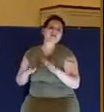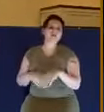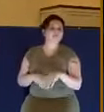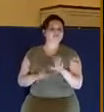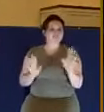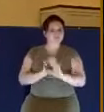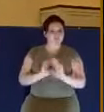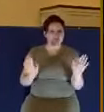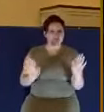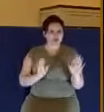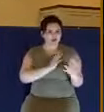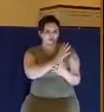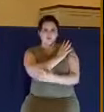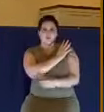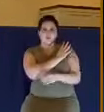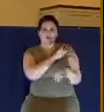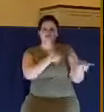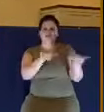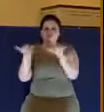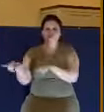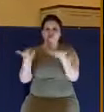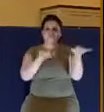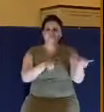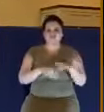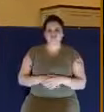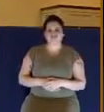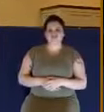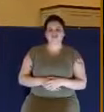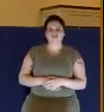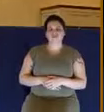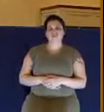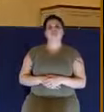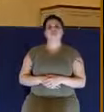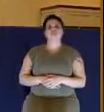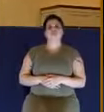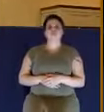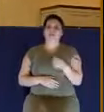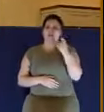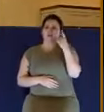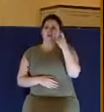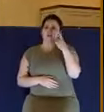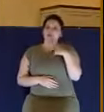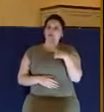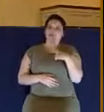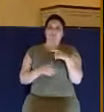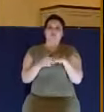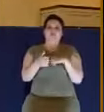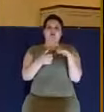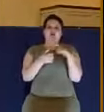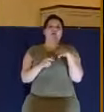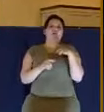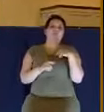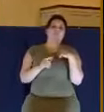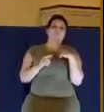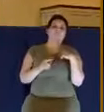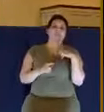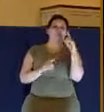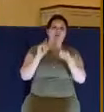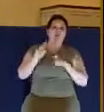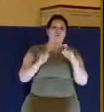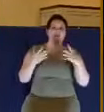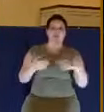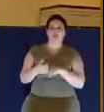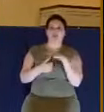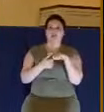So notice three points that he makes. First of all, hasn't God chosen the poor to be rich in faith, verse number five? That's the first question.